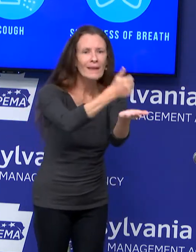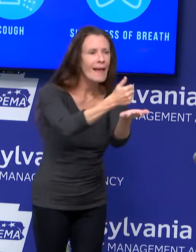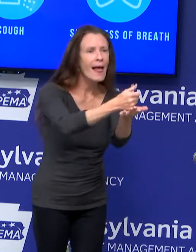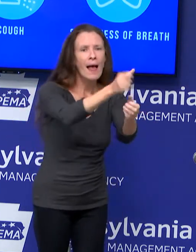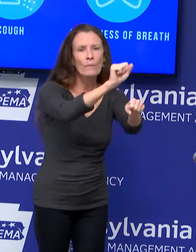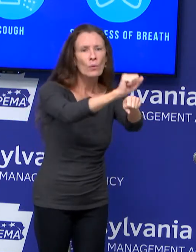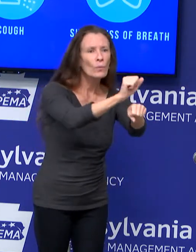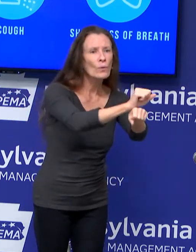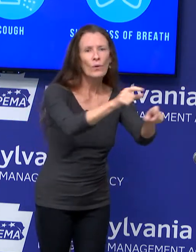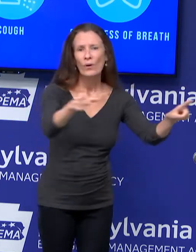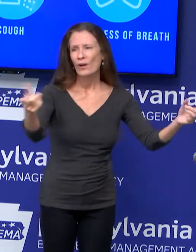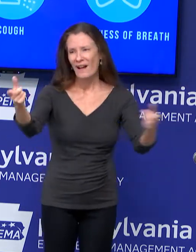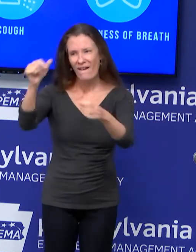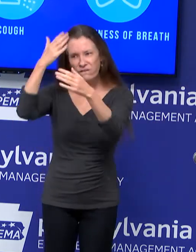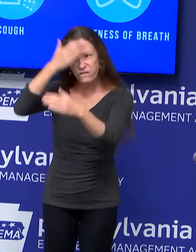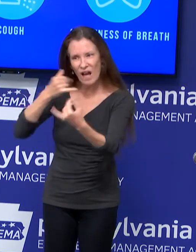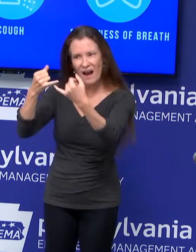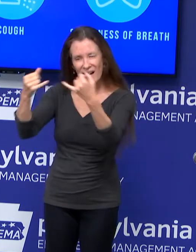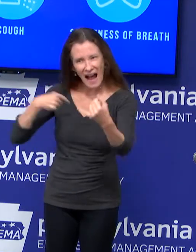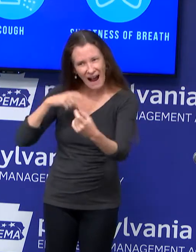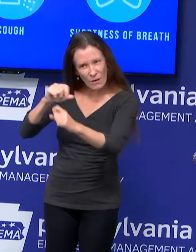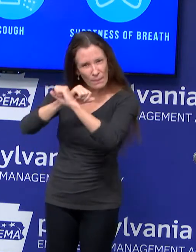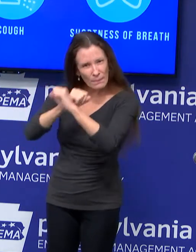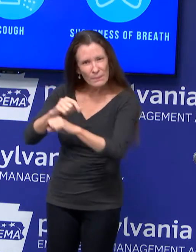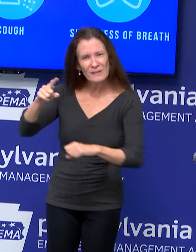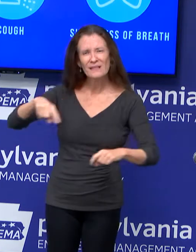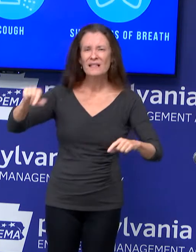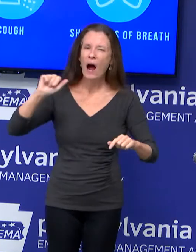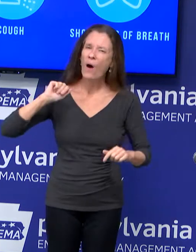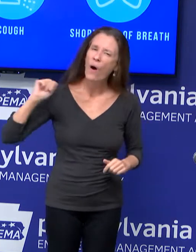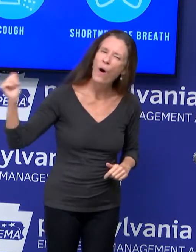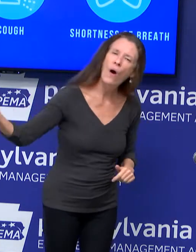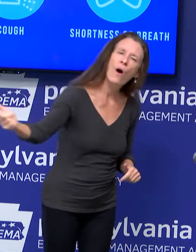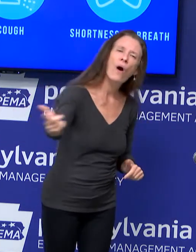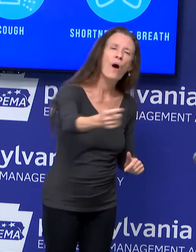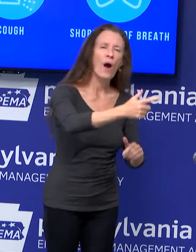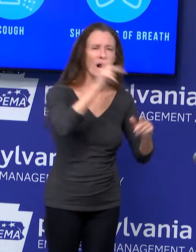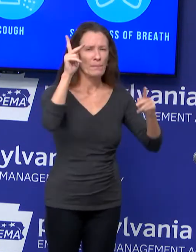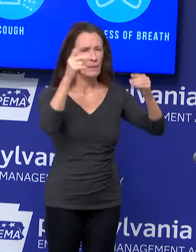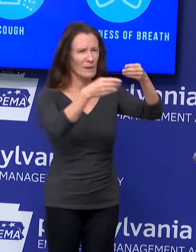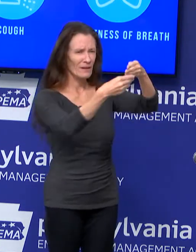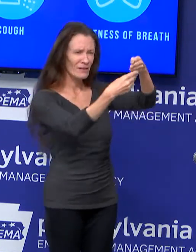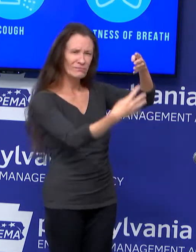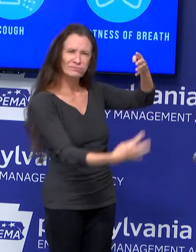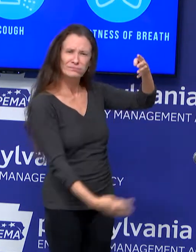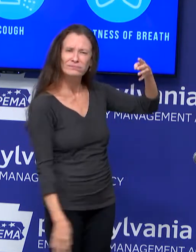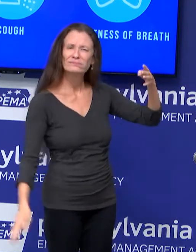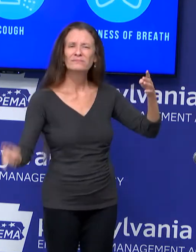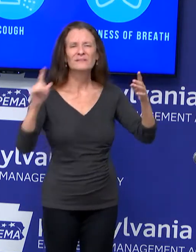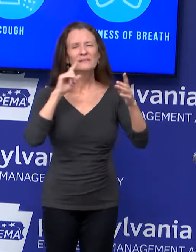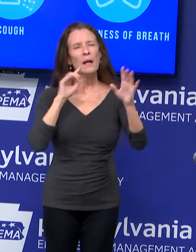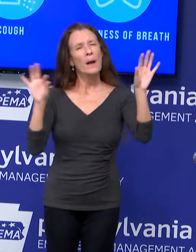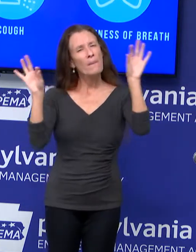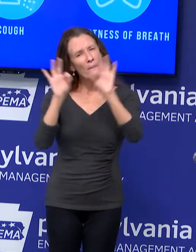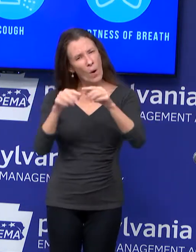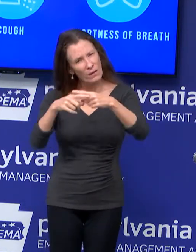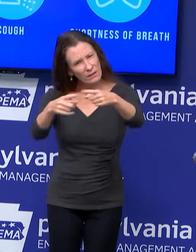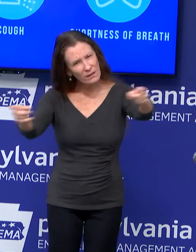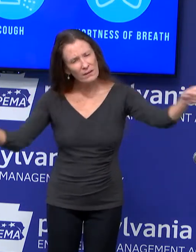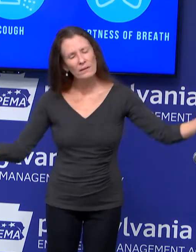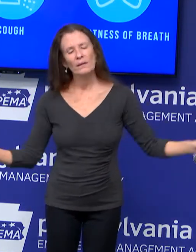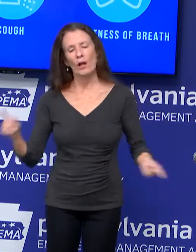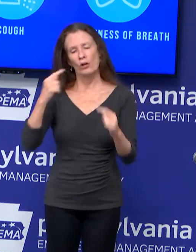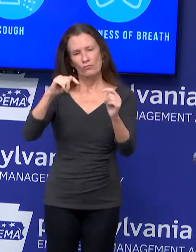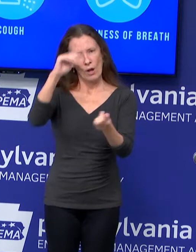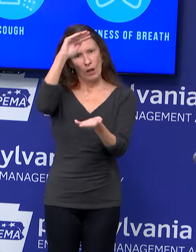by taking the necessary steps that we know will prevent the spread. COVID-19